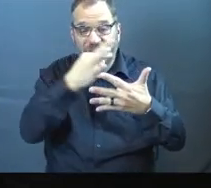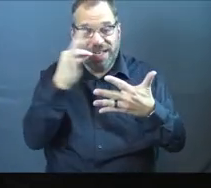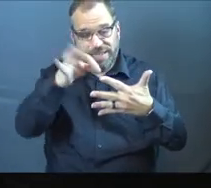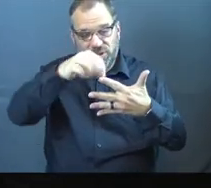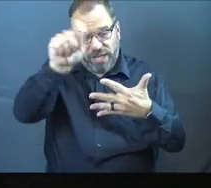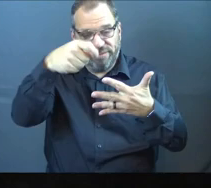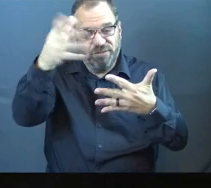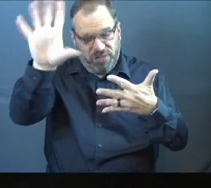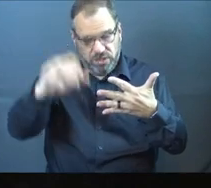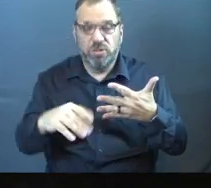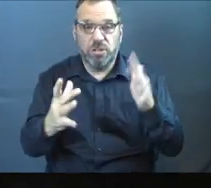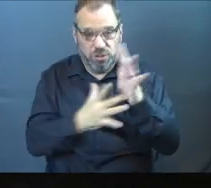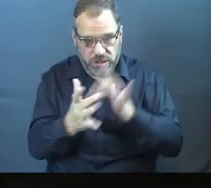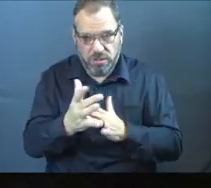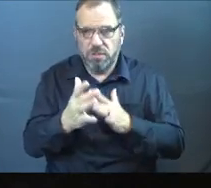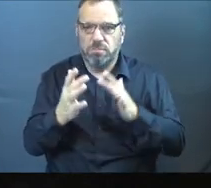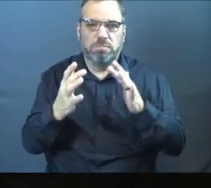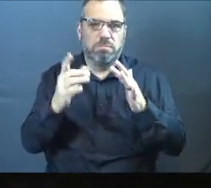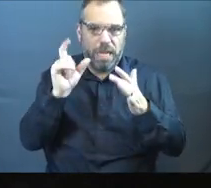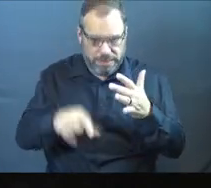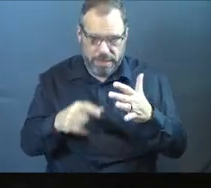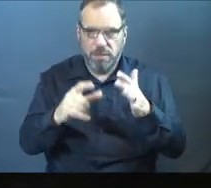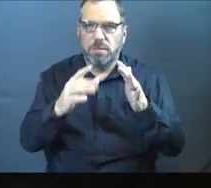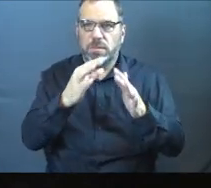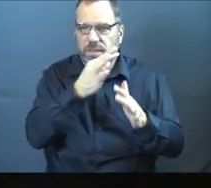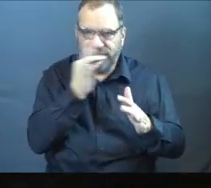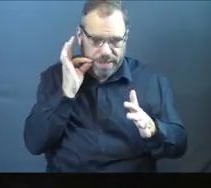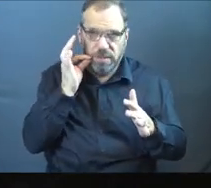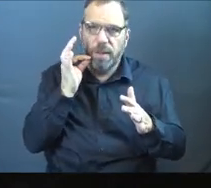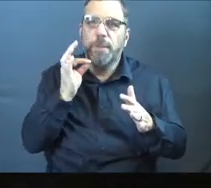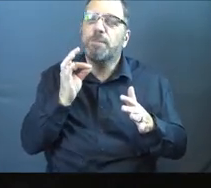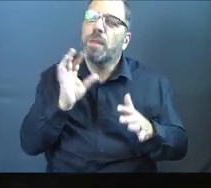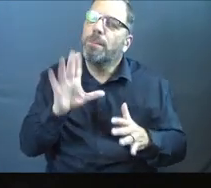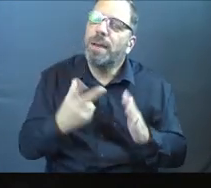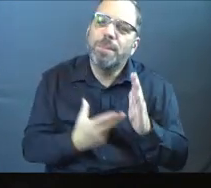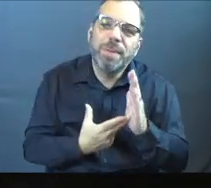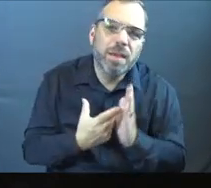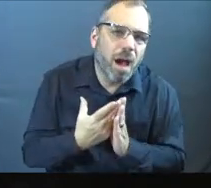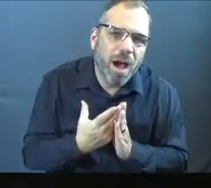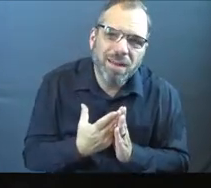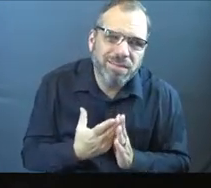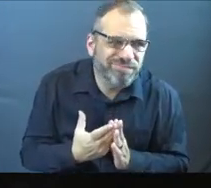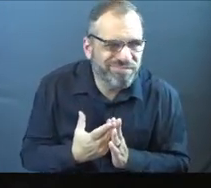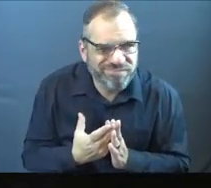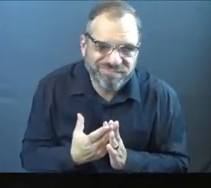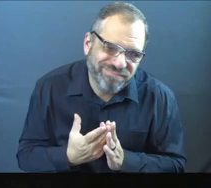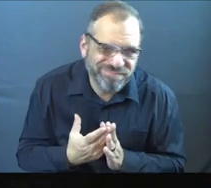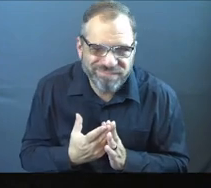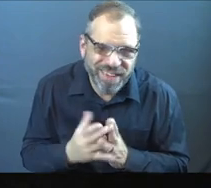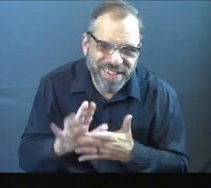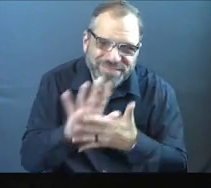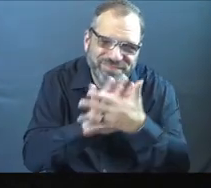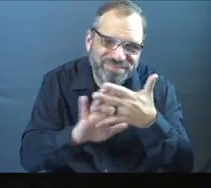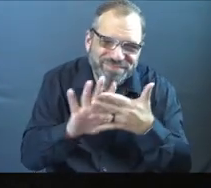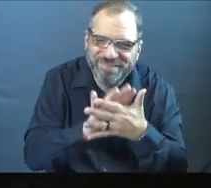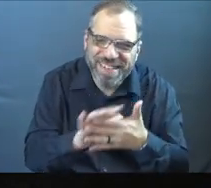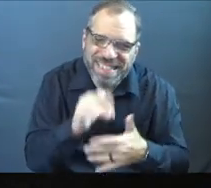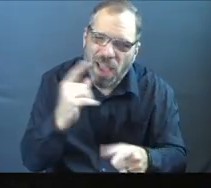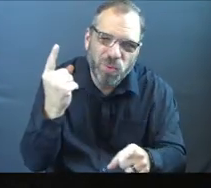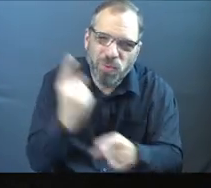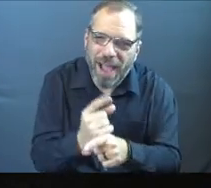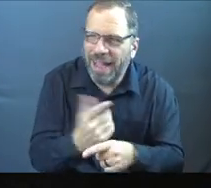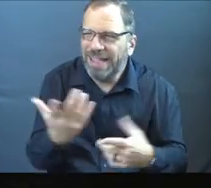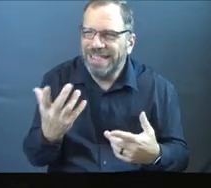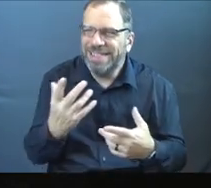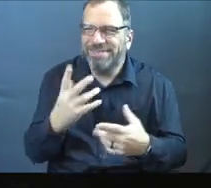you know? It's like I did that because Jesus says I ought to, right? But if we're being honest, those are a little unsettled. There's not this almost